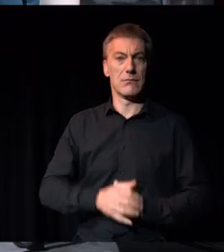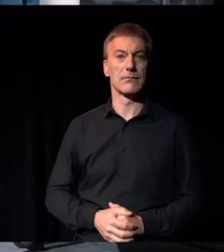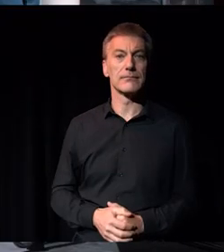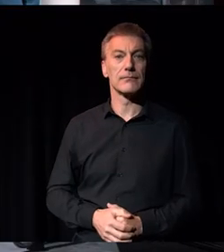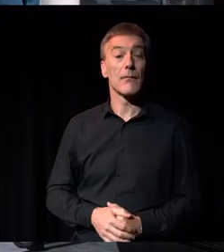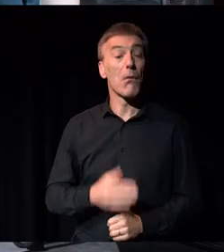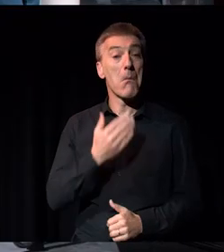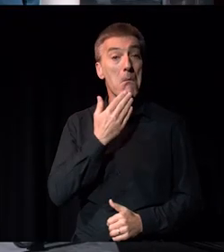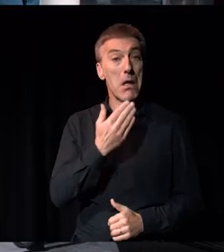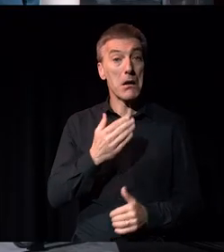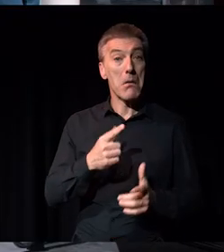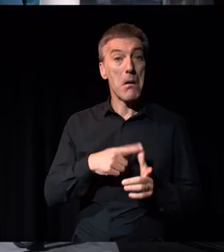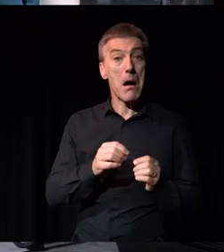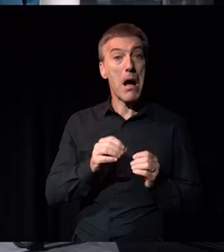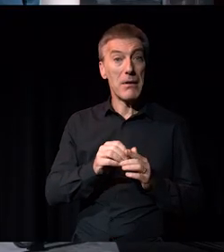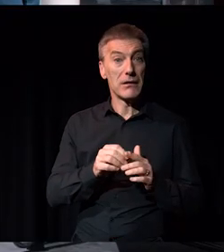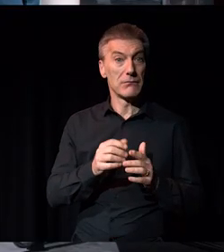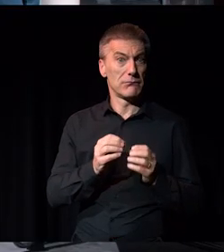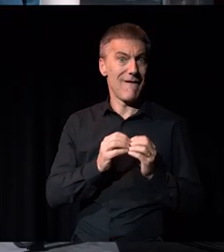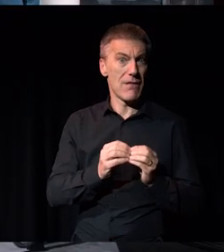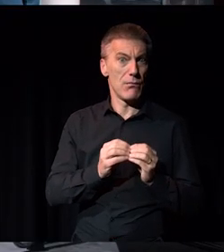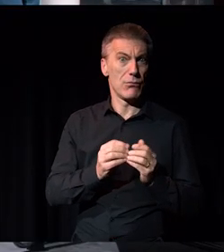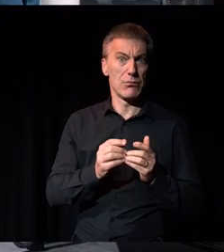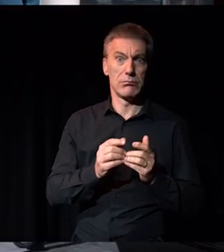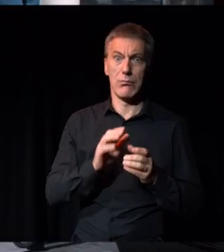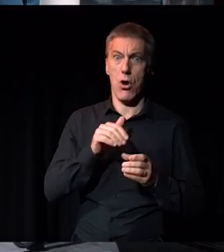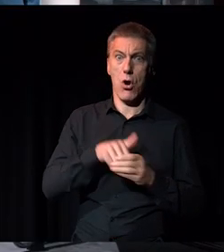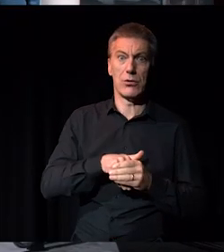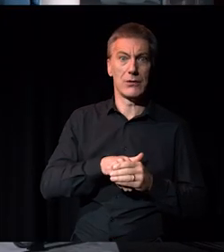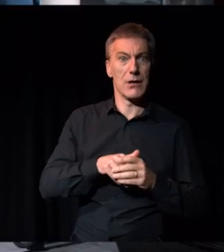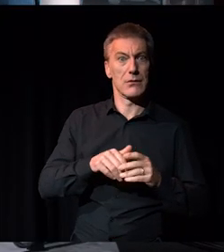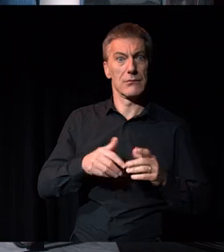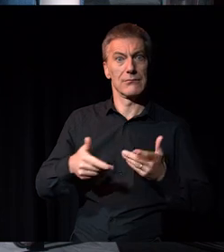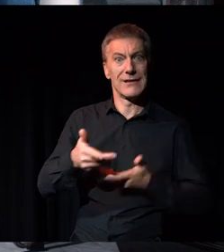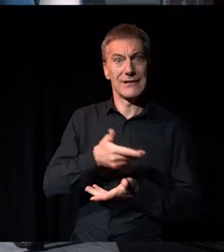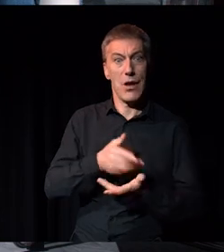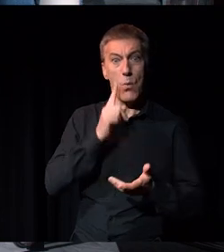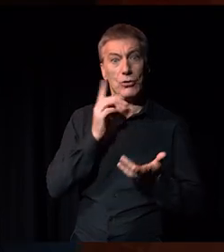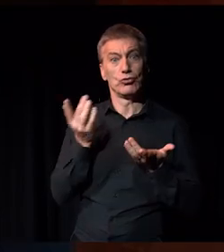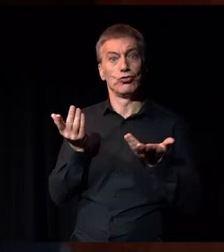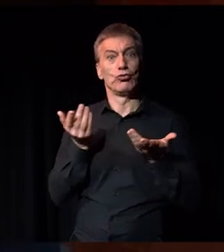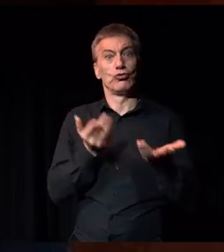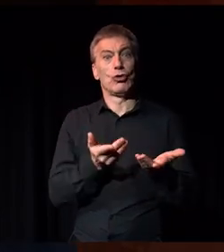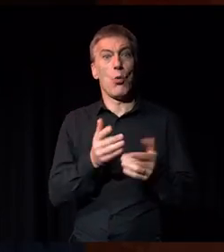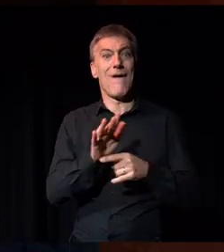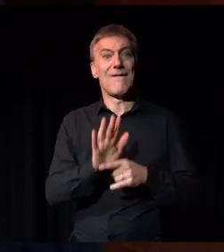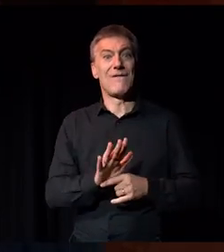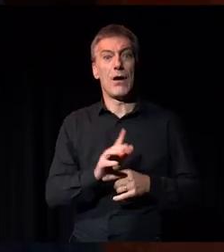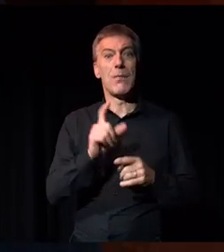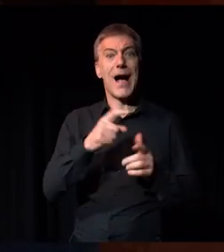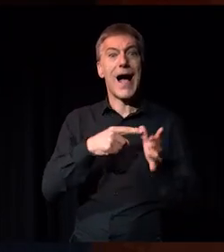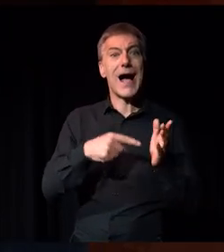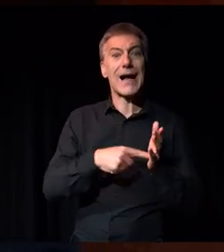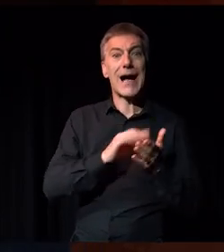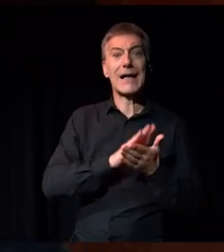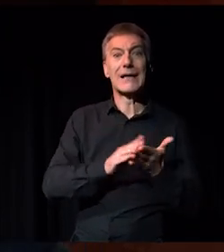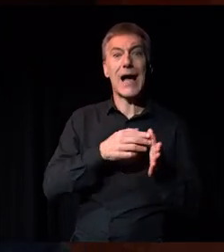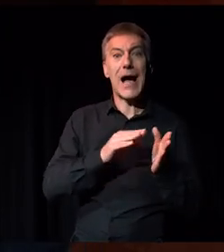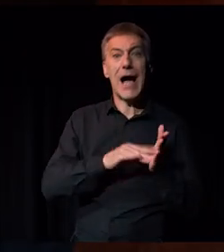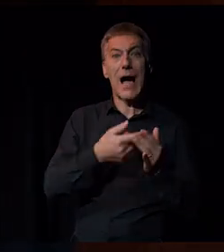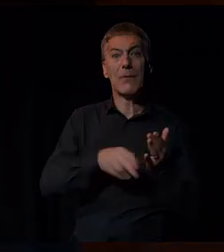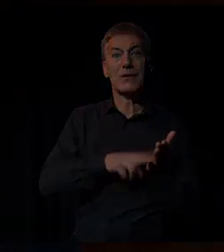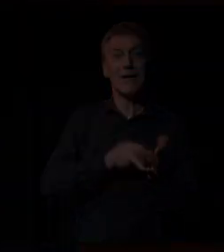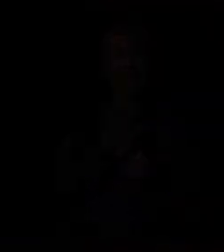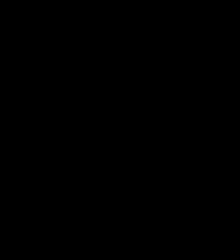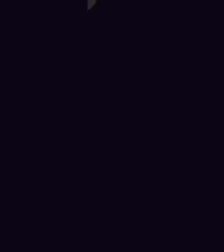Abed. I think it's really valuable context for the discussion and now we've got a short film from Kat Hammersley and the Arts Council's data team to share